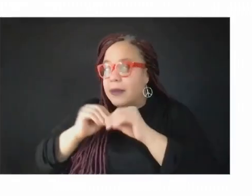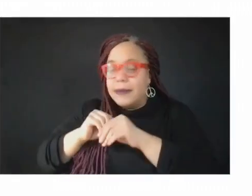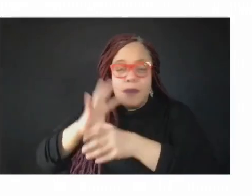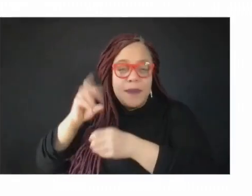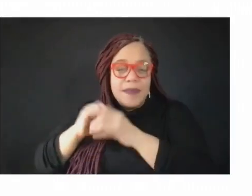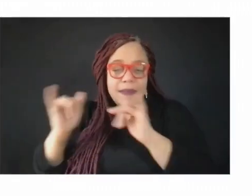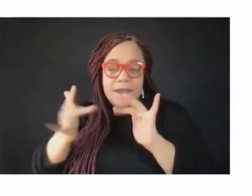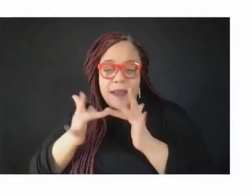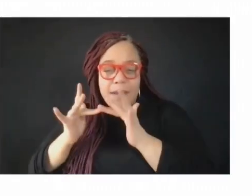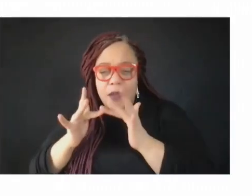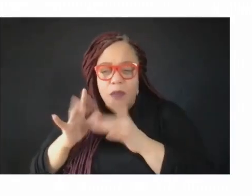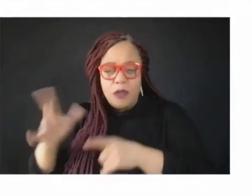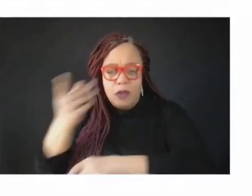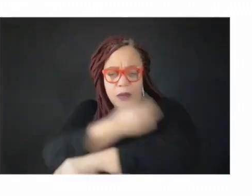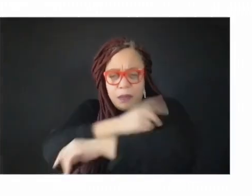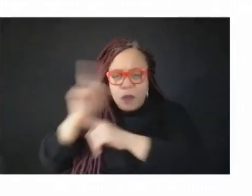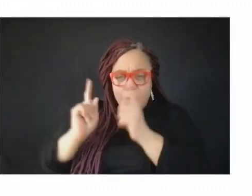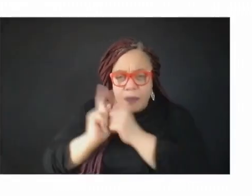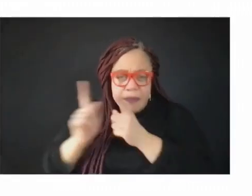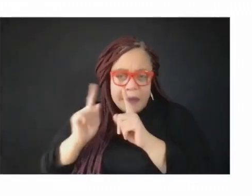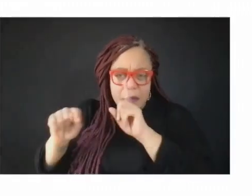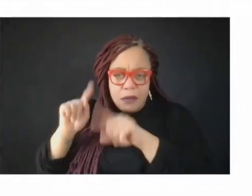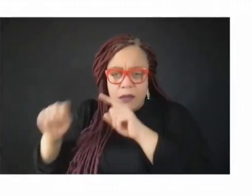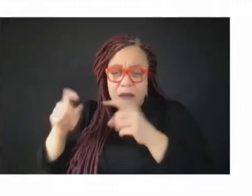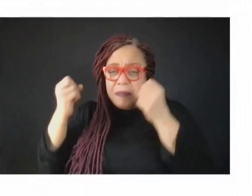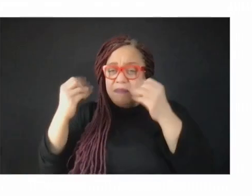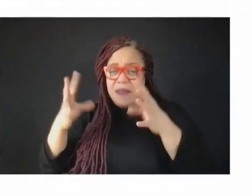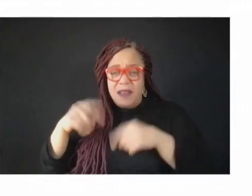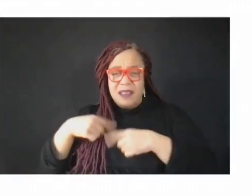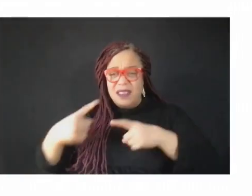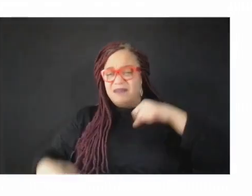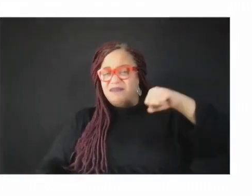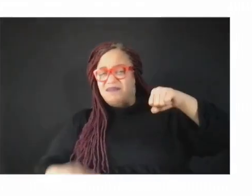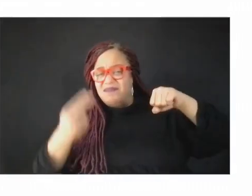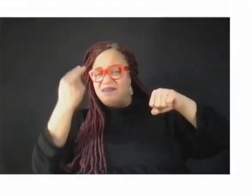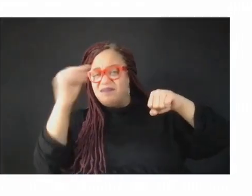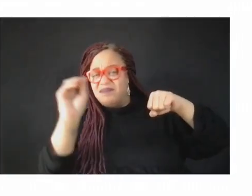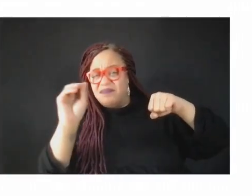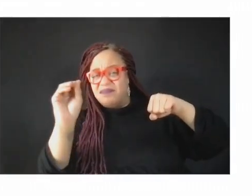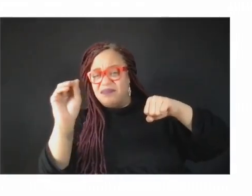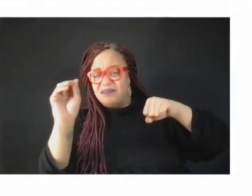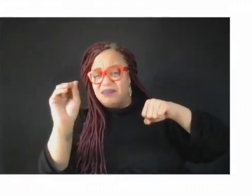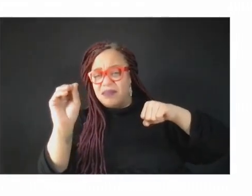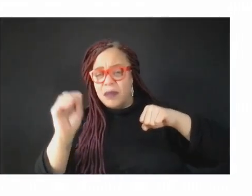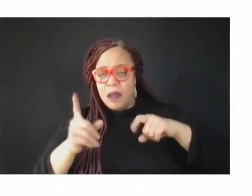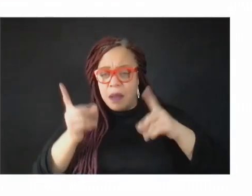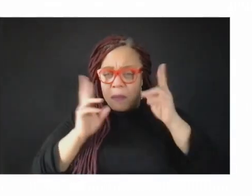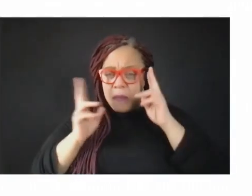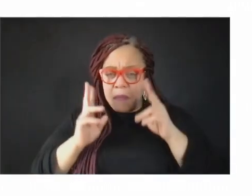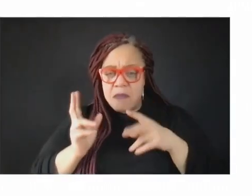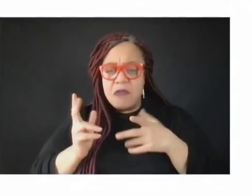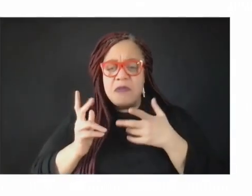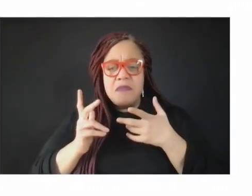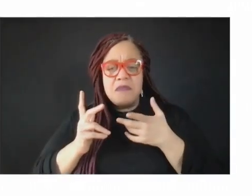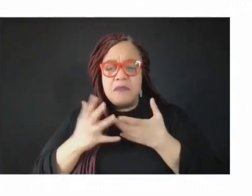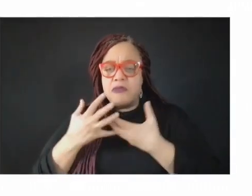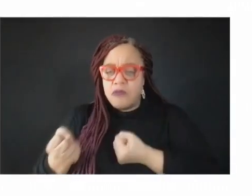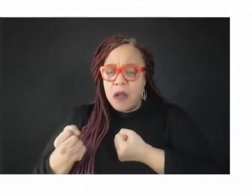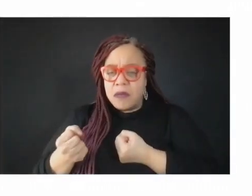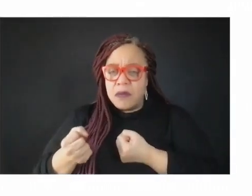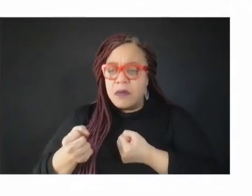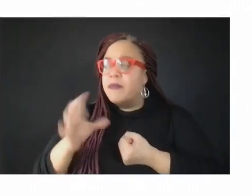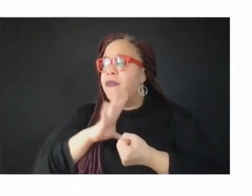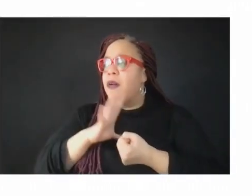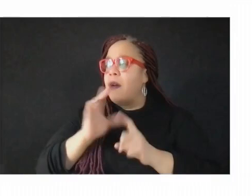Individuals who would never be vaccinated otherwise. So in closing, when I think of the success of our work over the past two